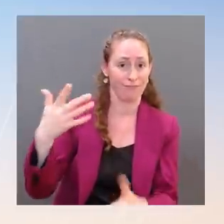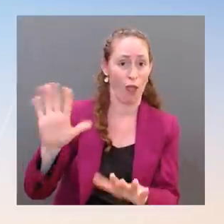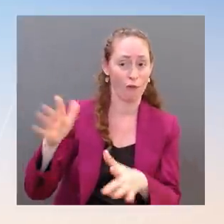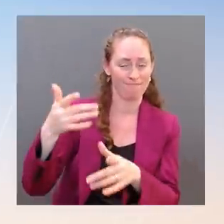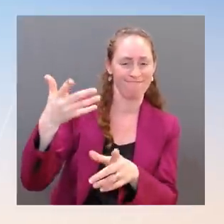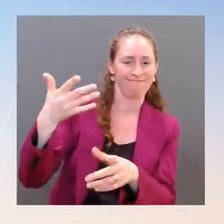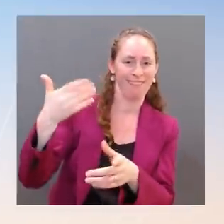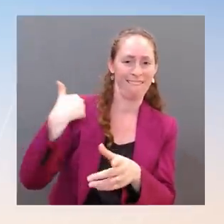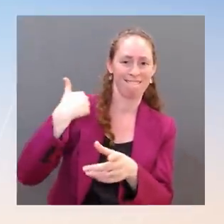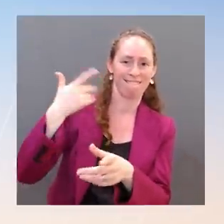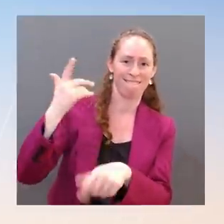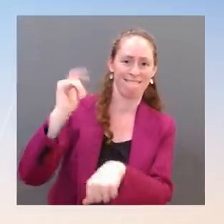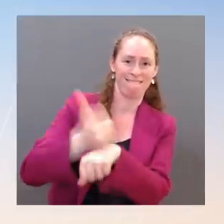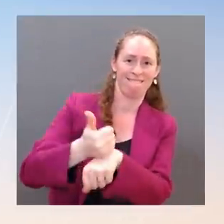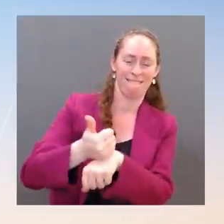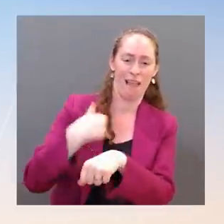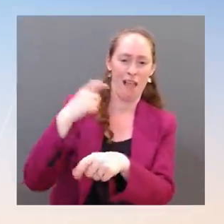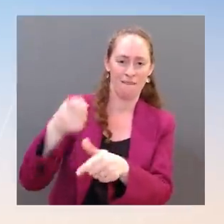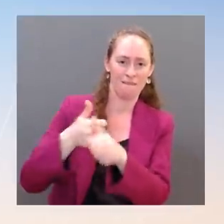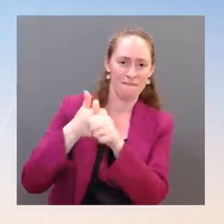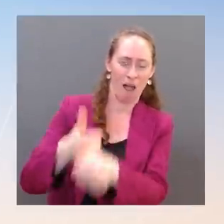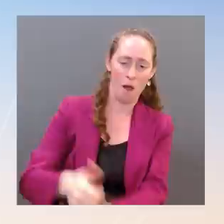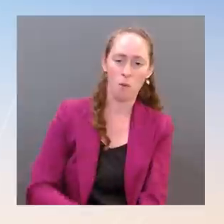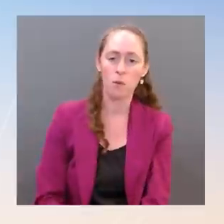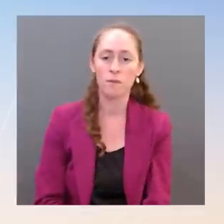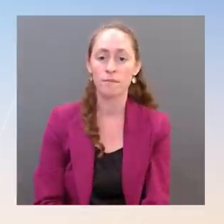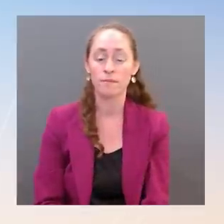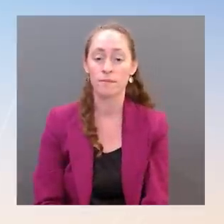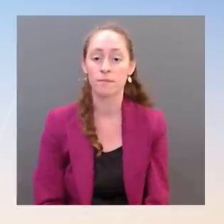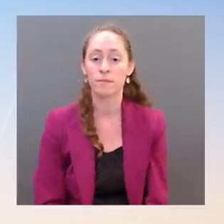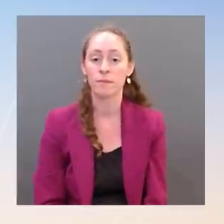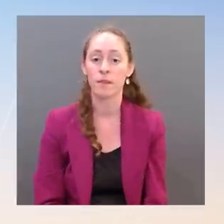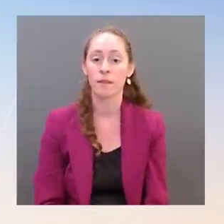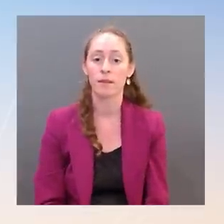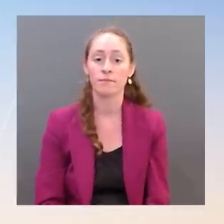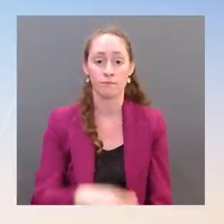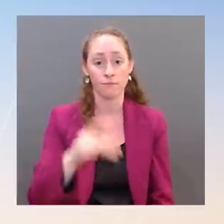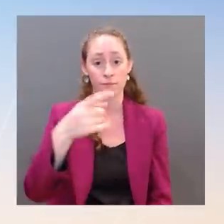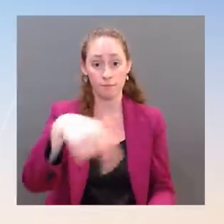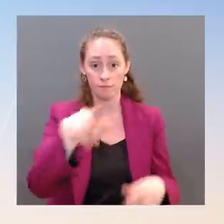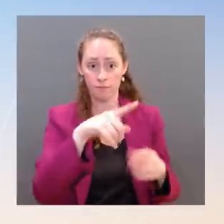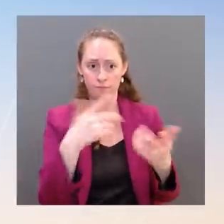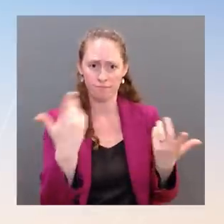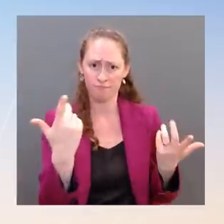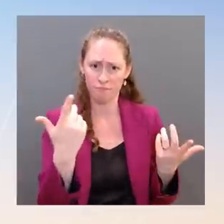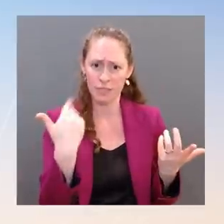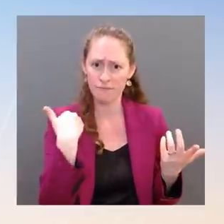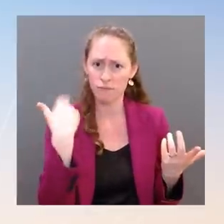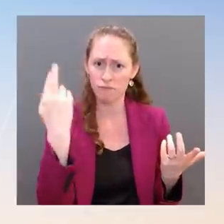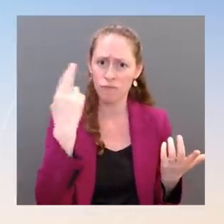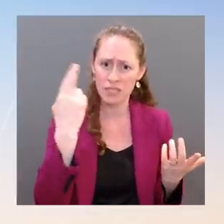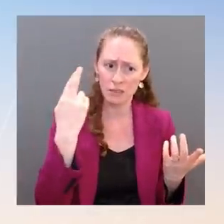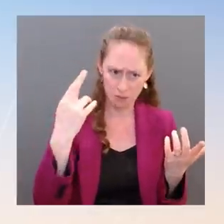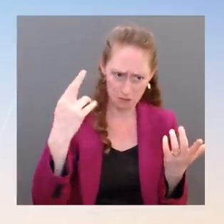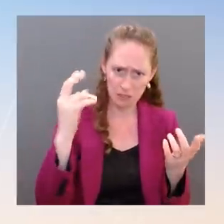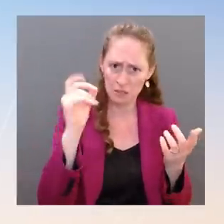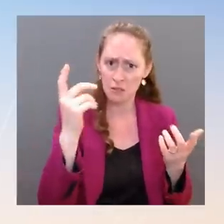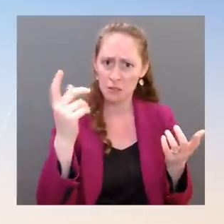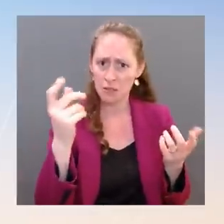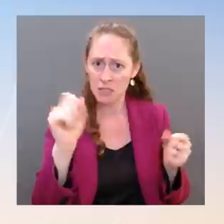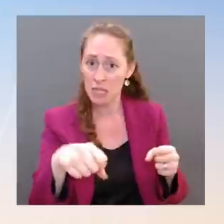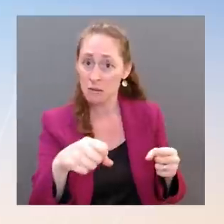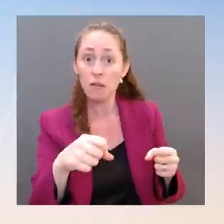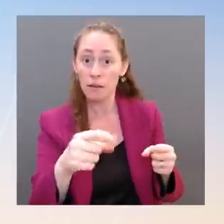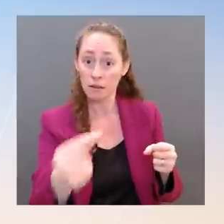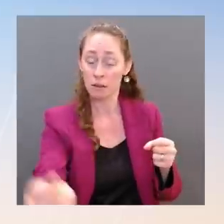legitimate asylum claims can stay, and those who come and don't go will go through the process, the legal